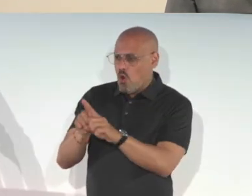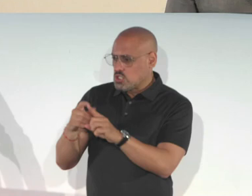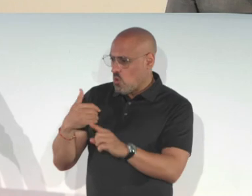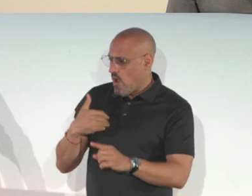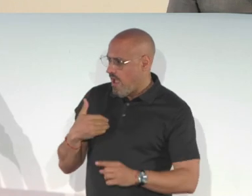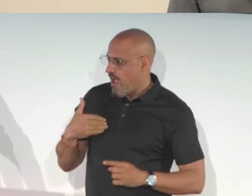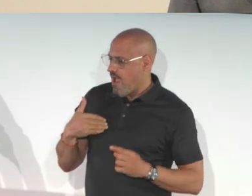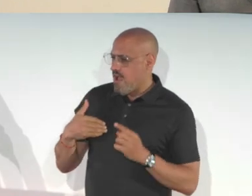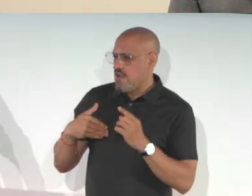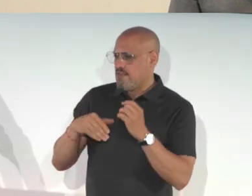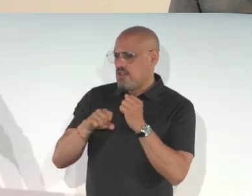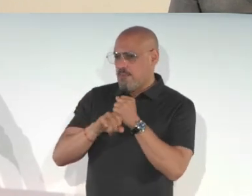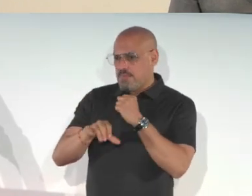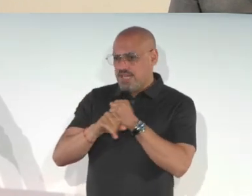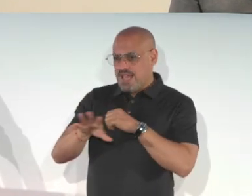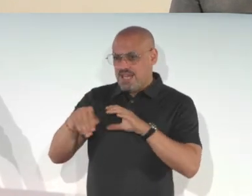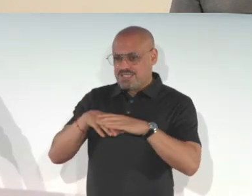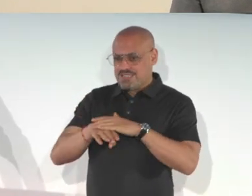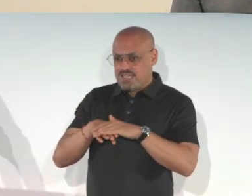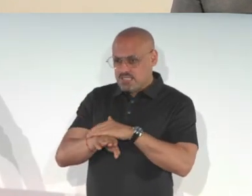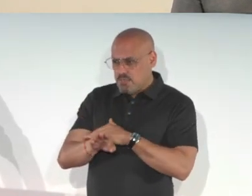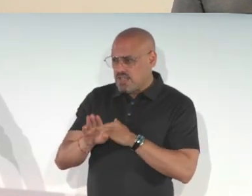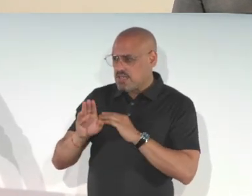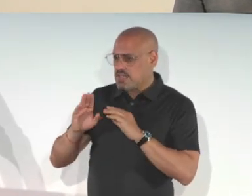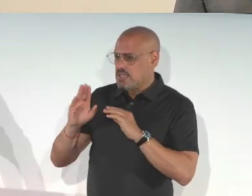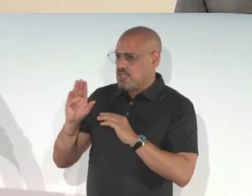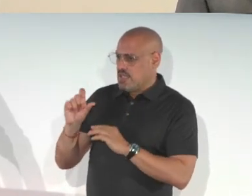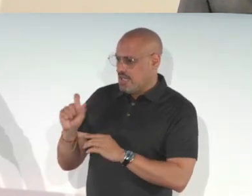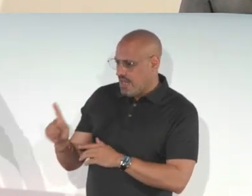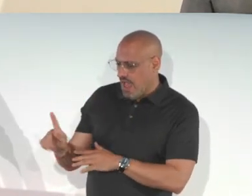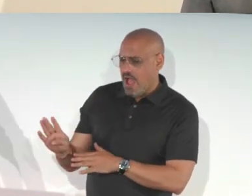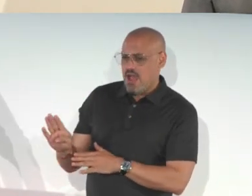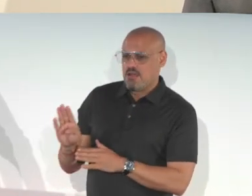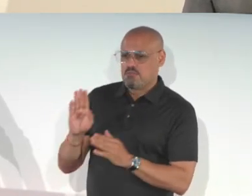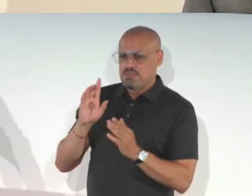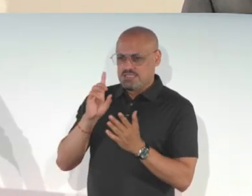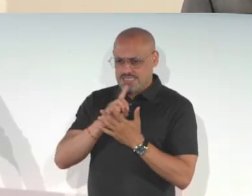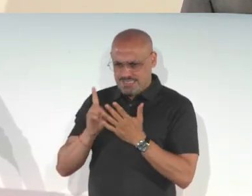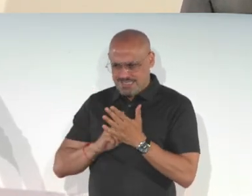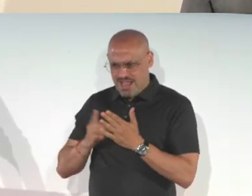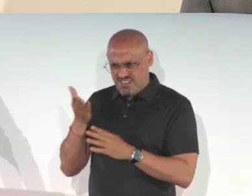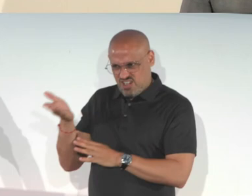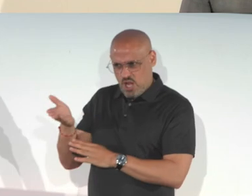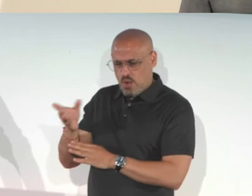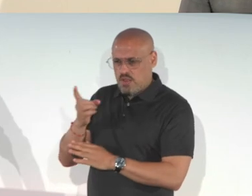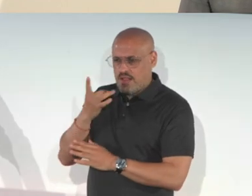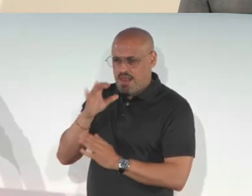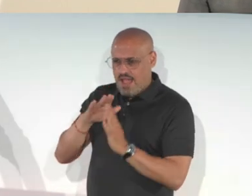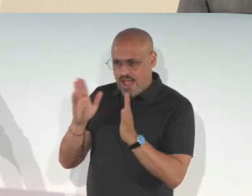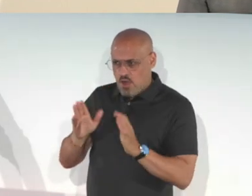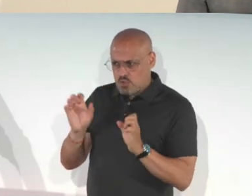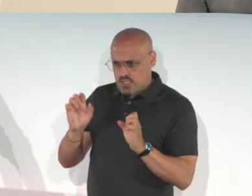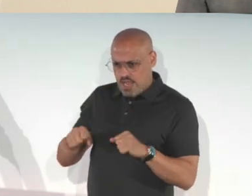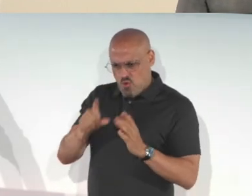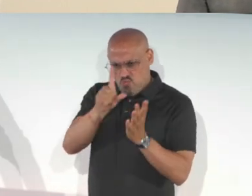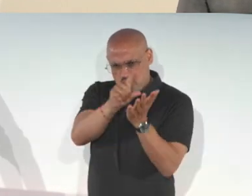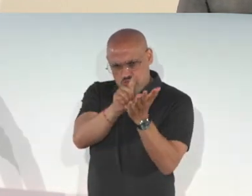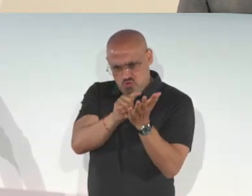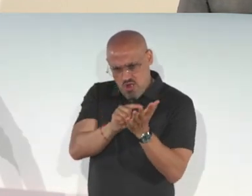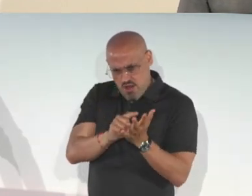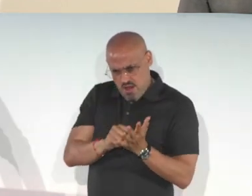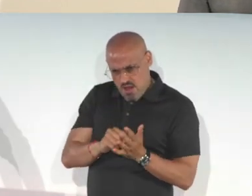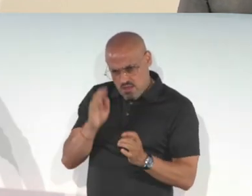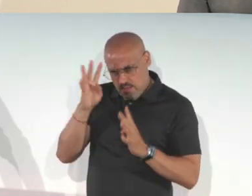explain it. Maybe the way the best way will be generated an image. And we also have a media accessibility that